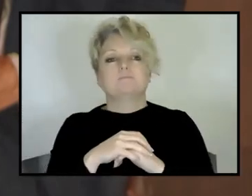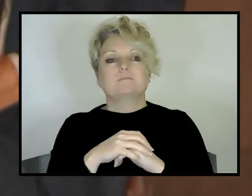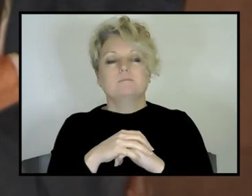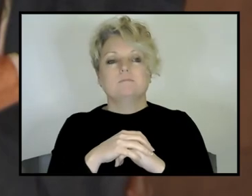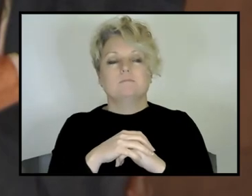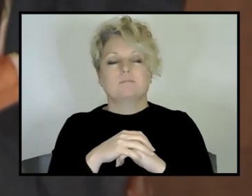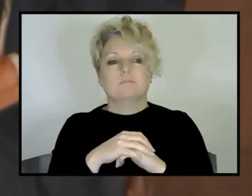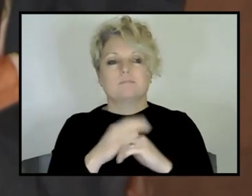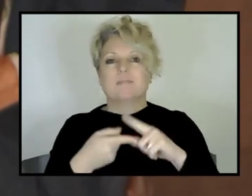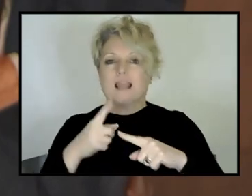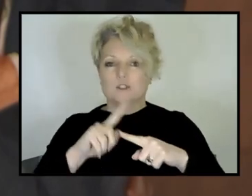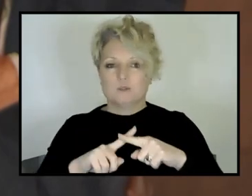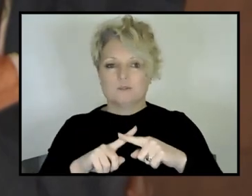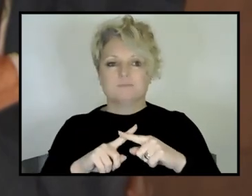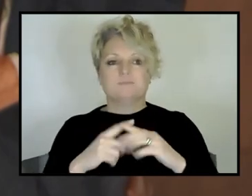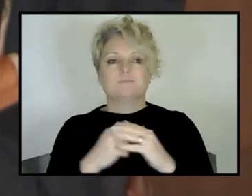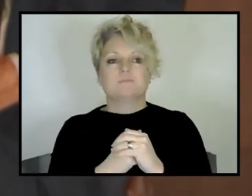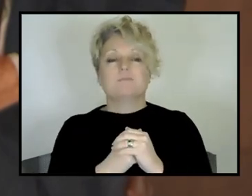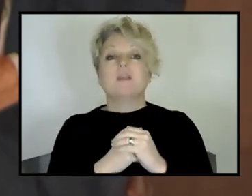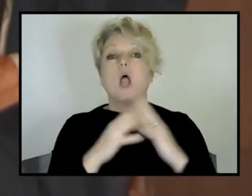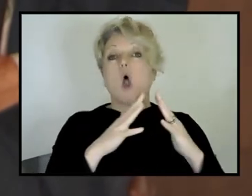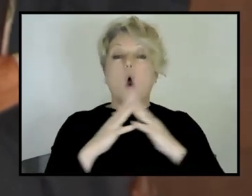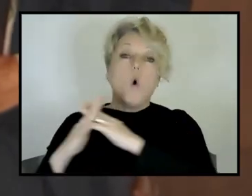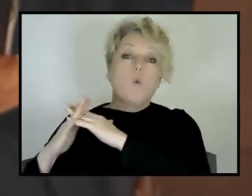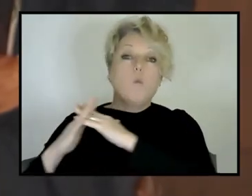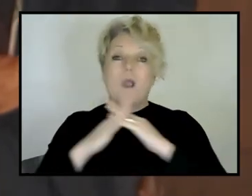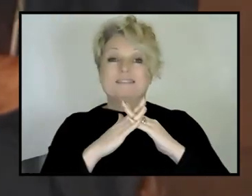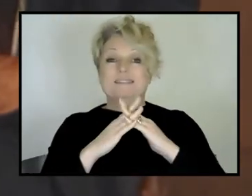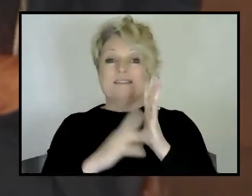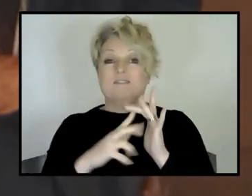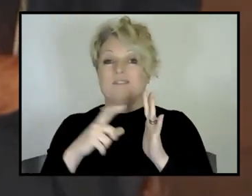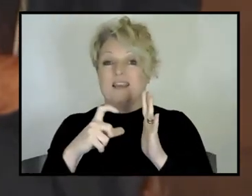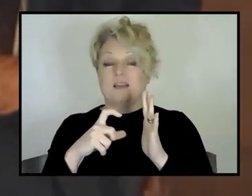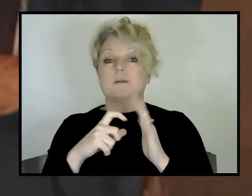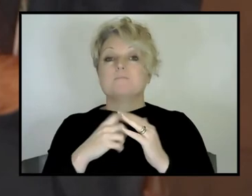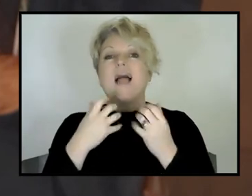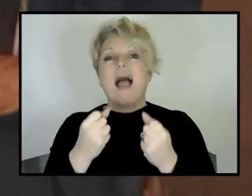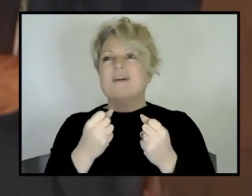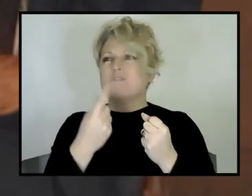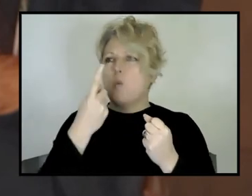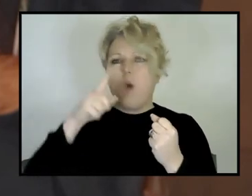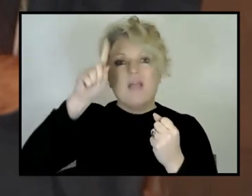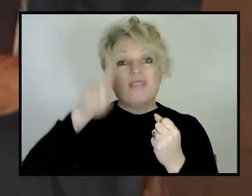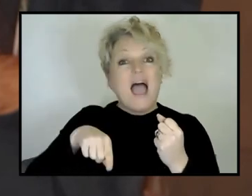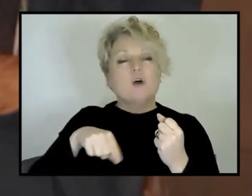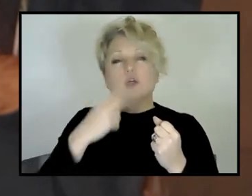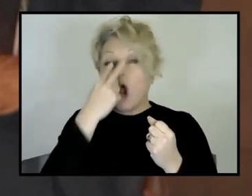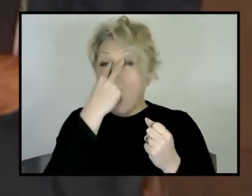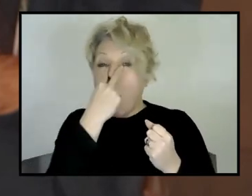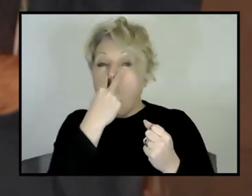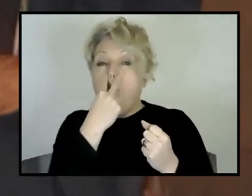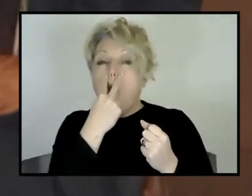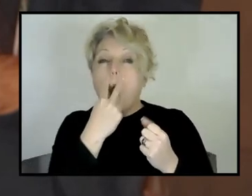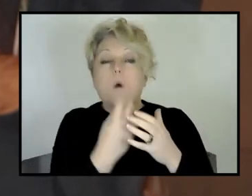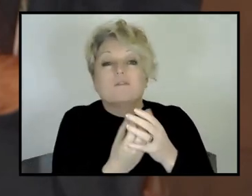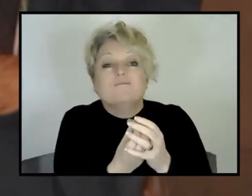and Western Victoria has, you know, nearly a thousand remnant volcanoes that have, that are relatively